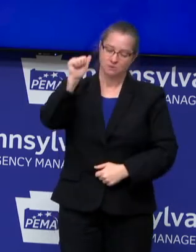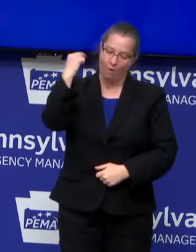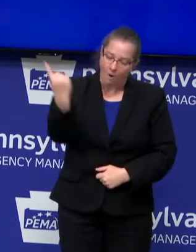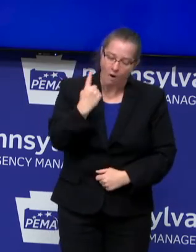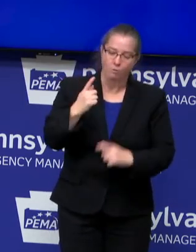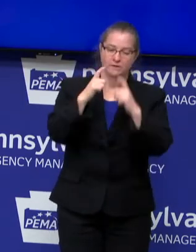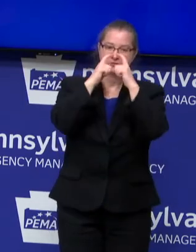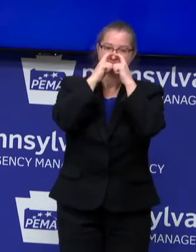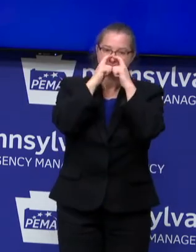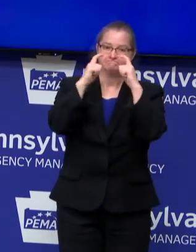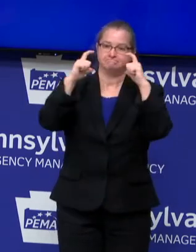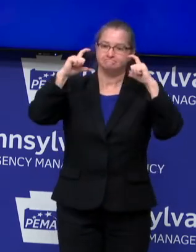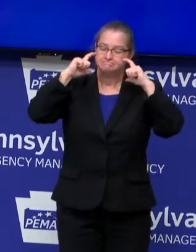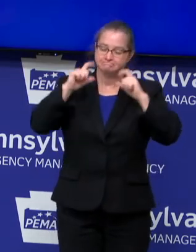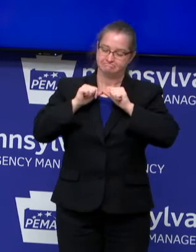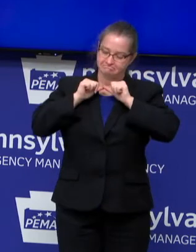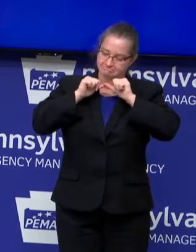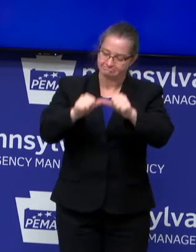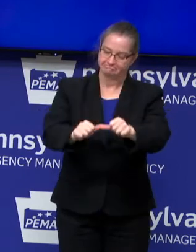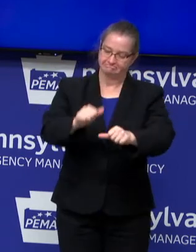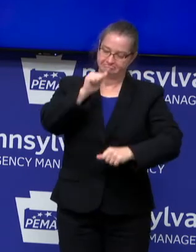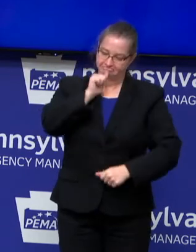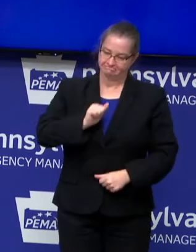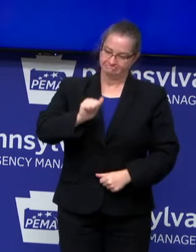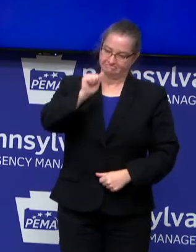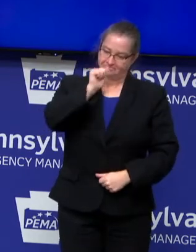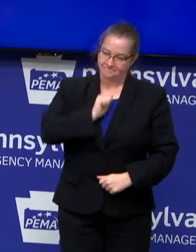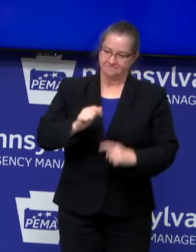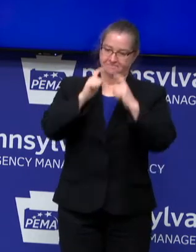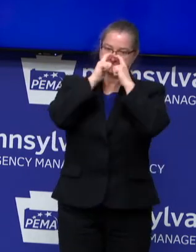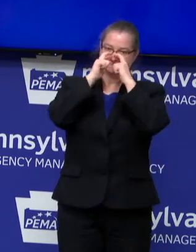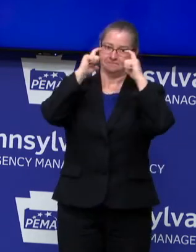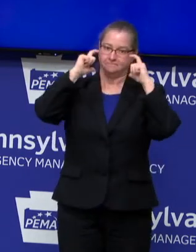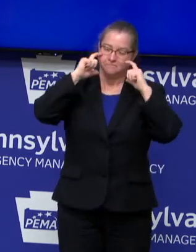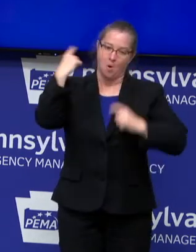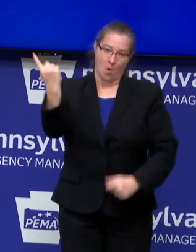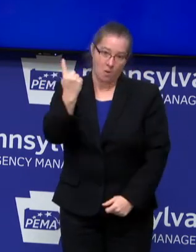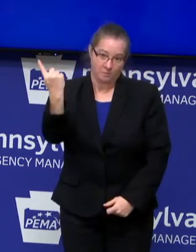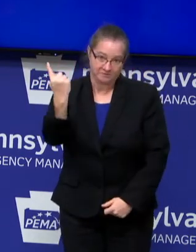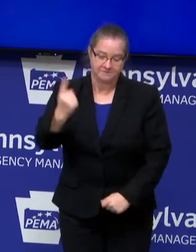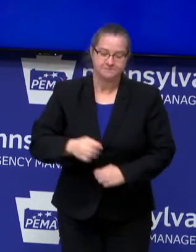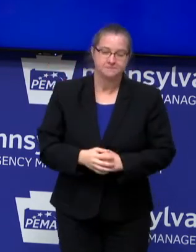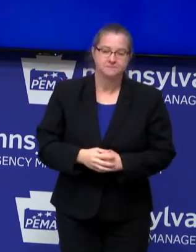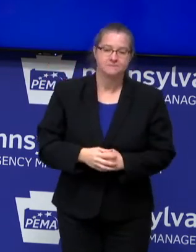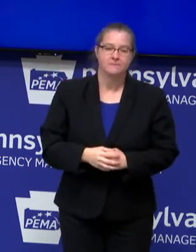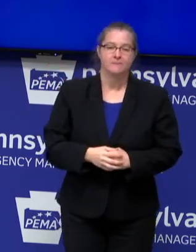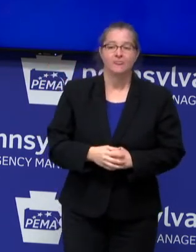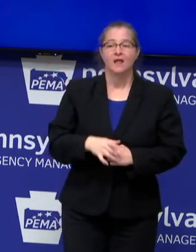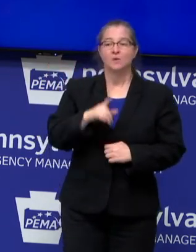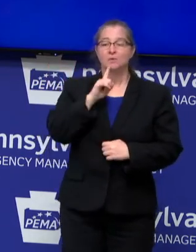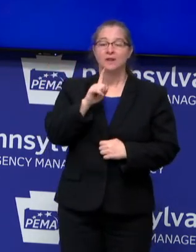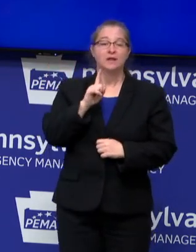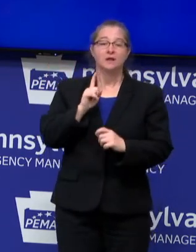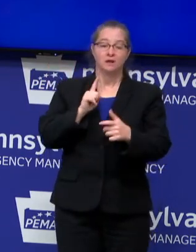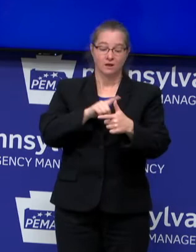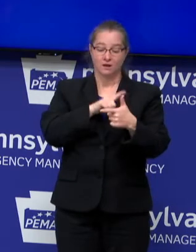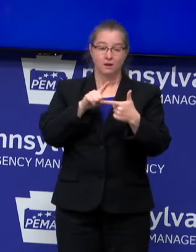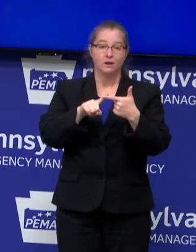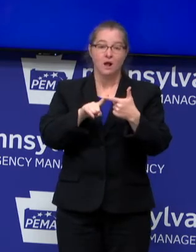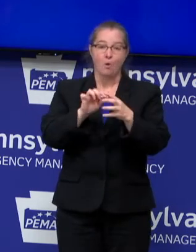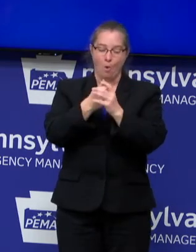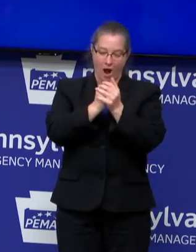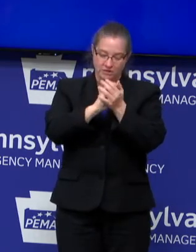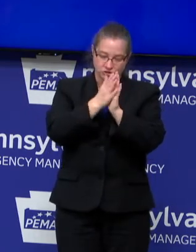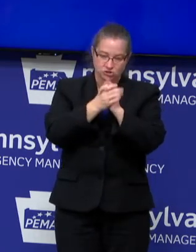It is about being persistent about wearing the mask and wearing the mask all the time. It's about washing your hands and washing